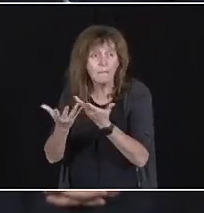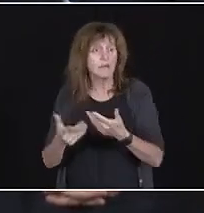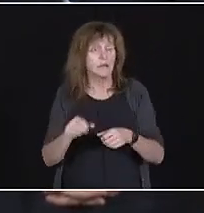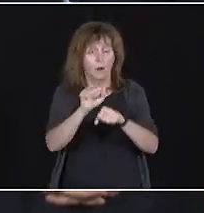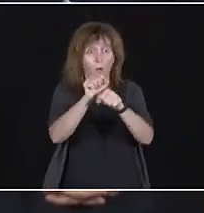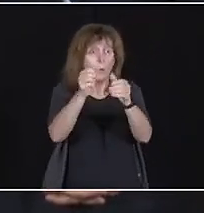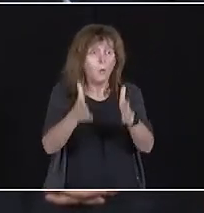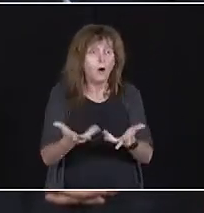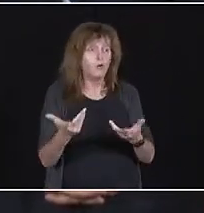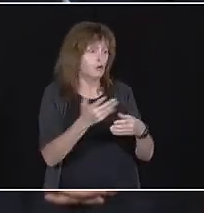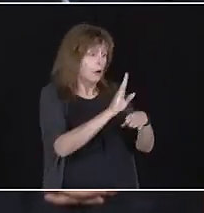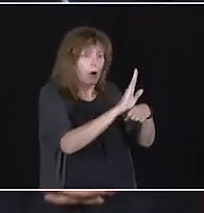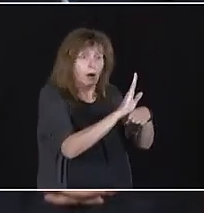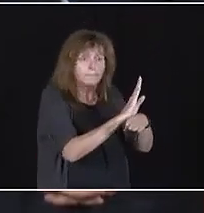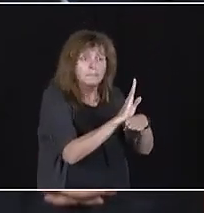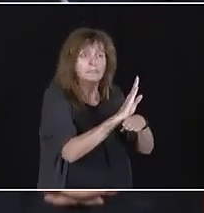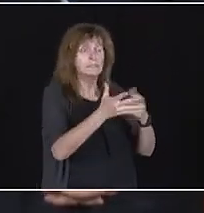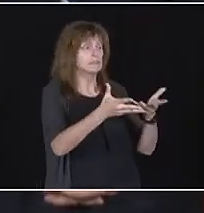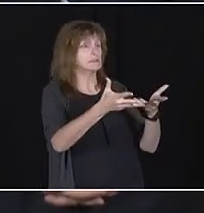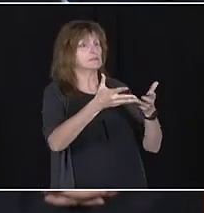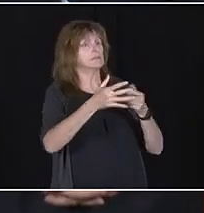businesses through the worst of this pandemic.